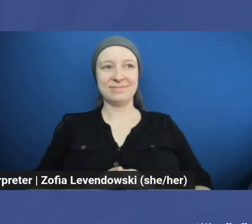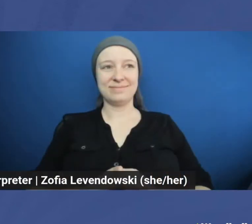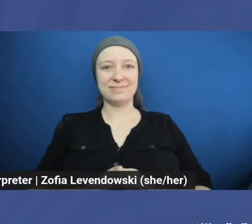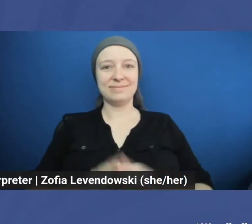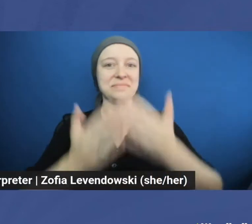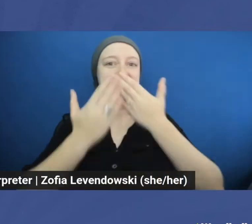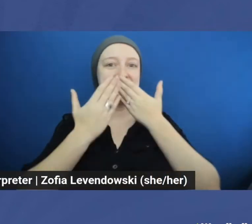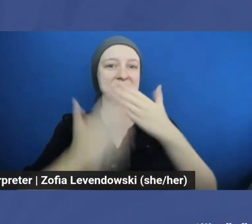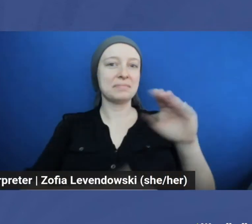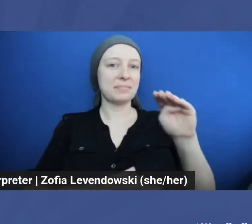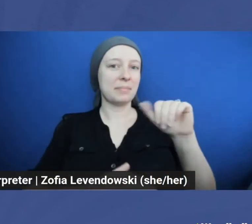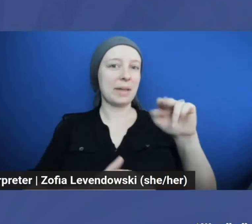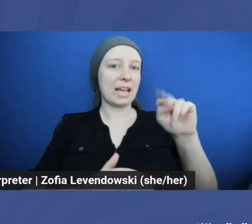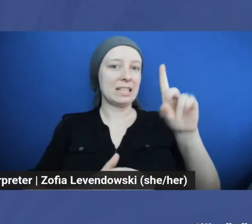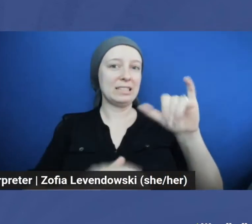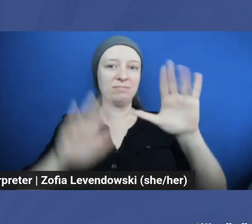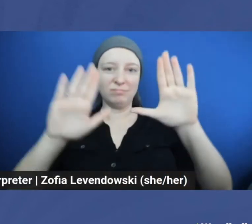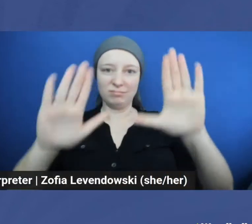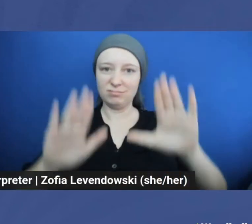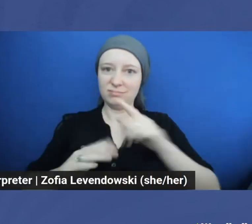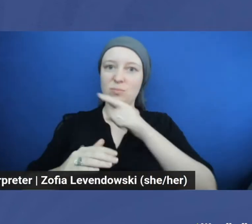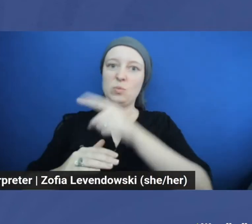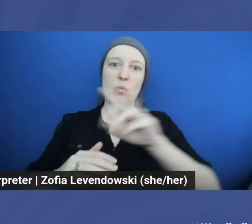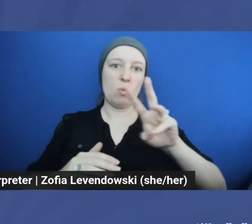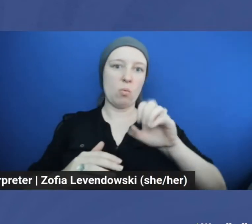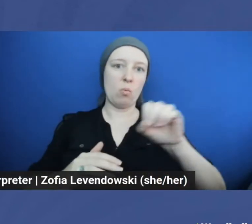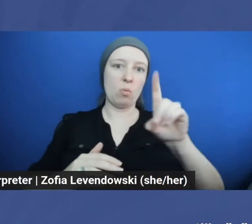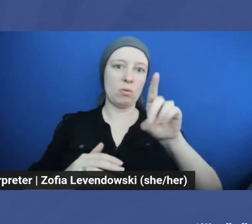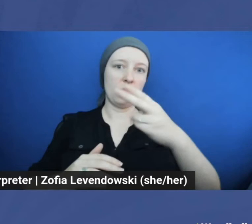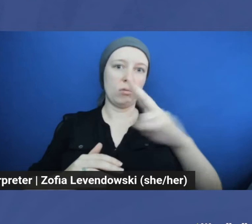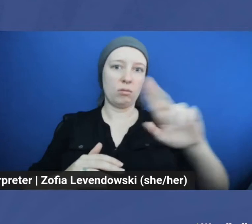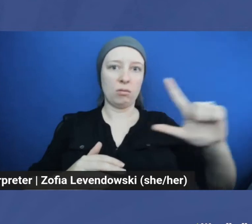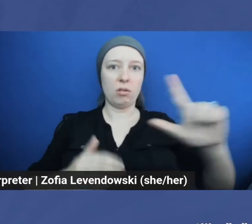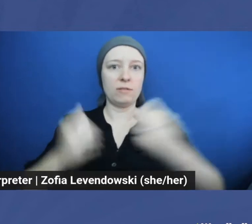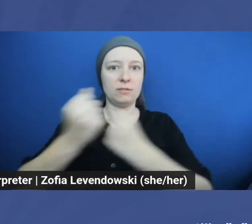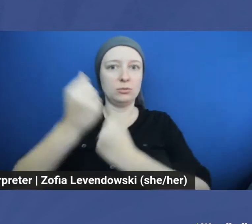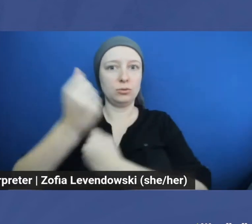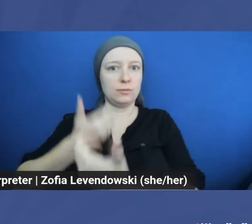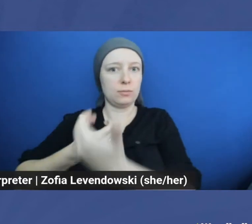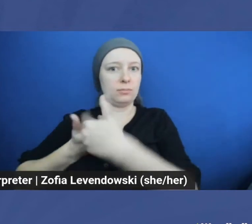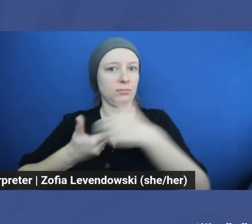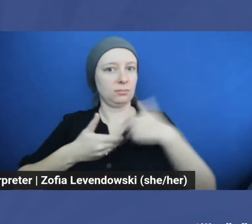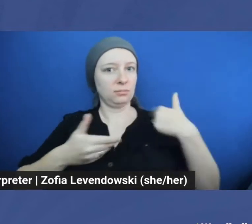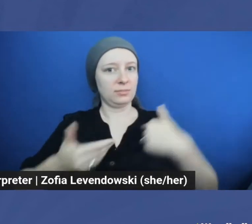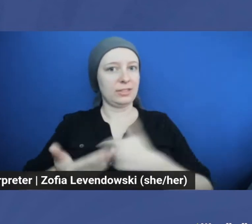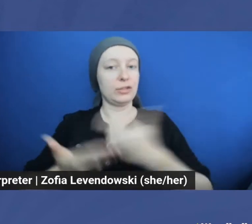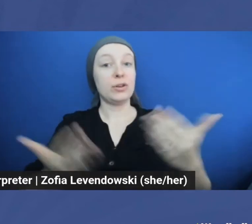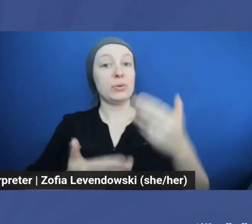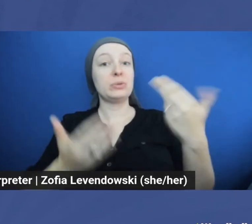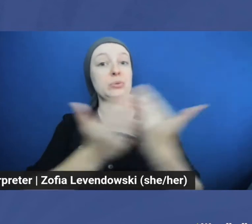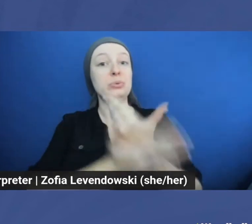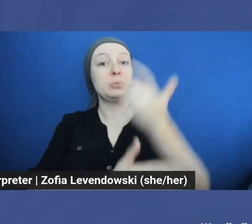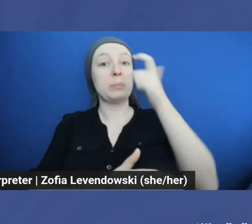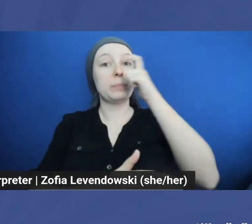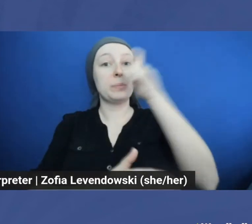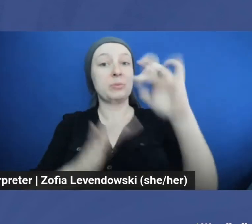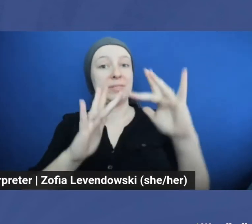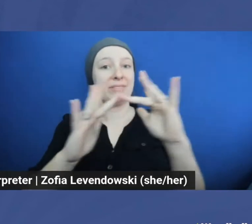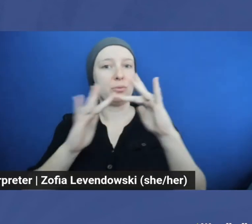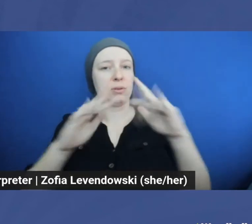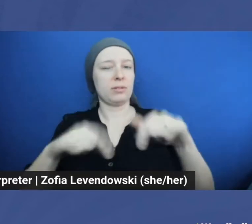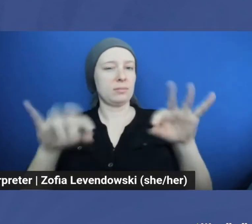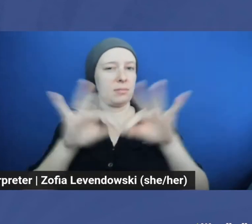Thanks, Mandy. It's great to have you with us today. And thank you to Woodhull for joining us at New Moon Network on this important program.